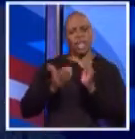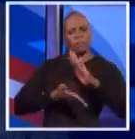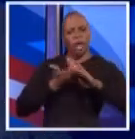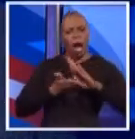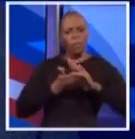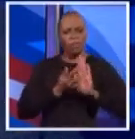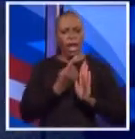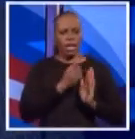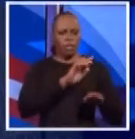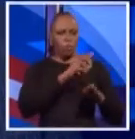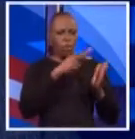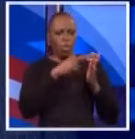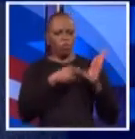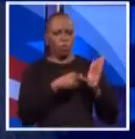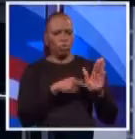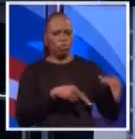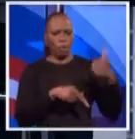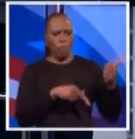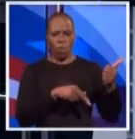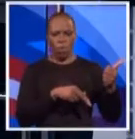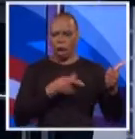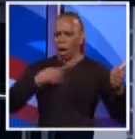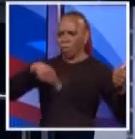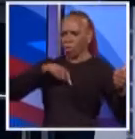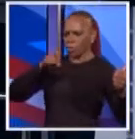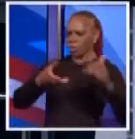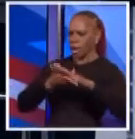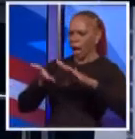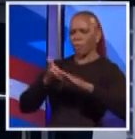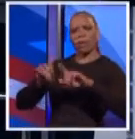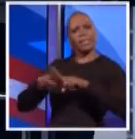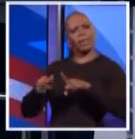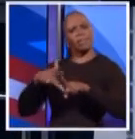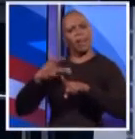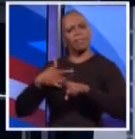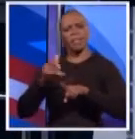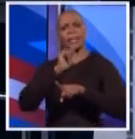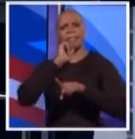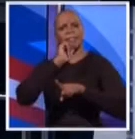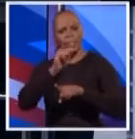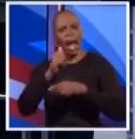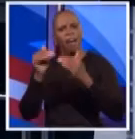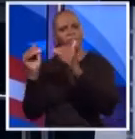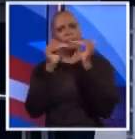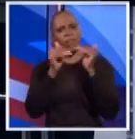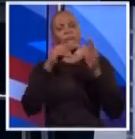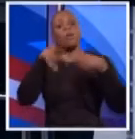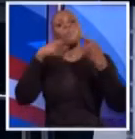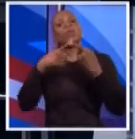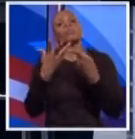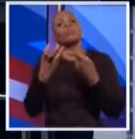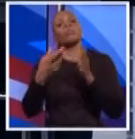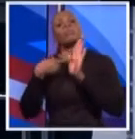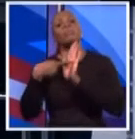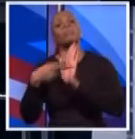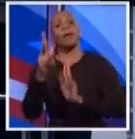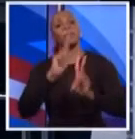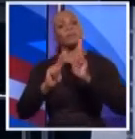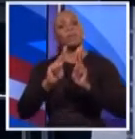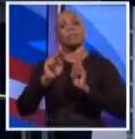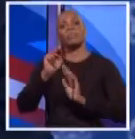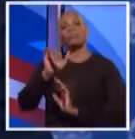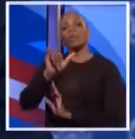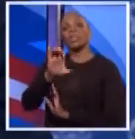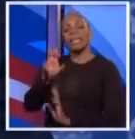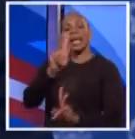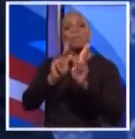of rules, and you expect the rest of us to operate differently. And I just think it's not fair when you want to represent the people of this city, the people who have